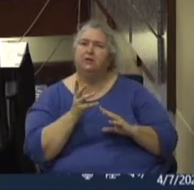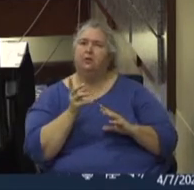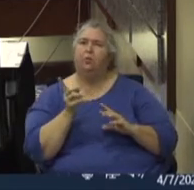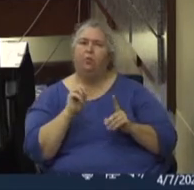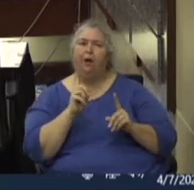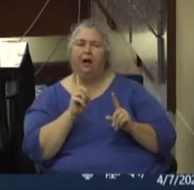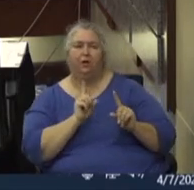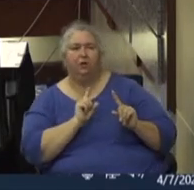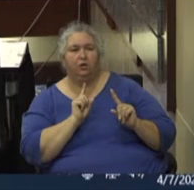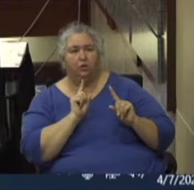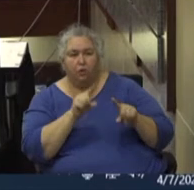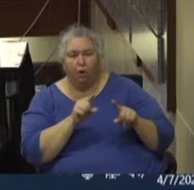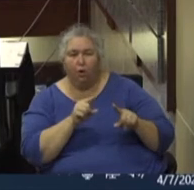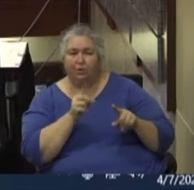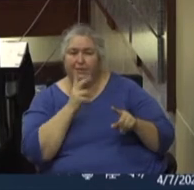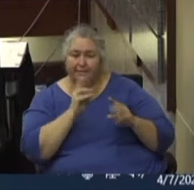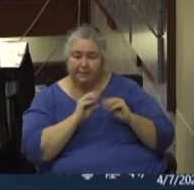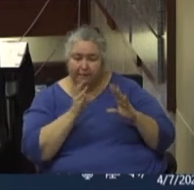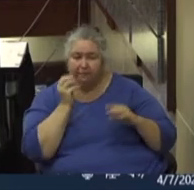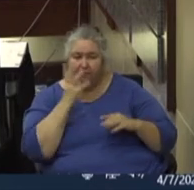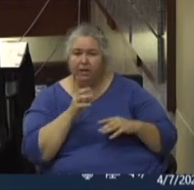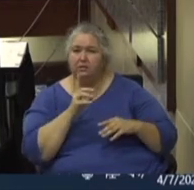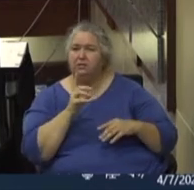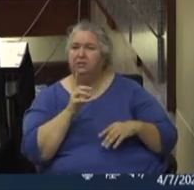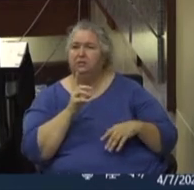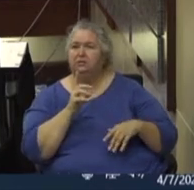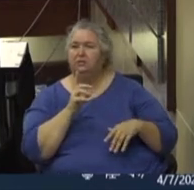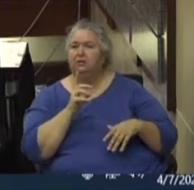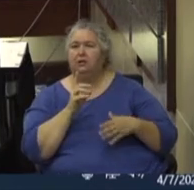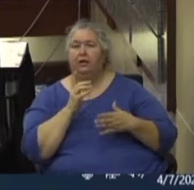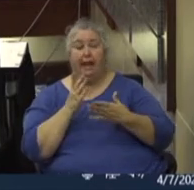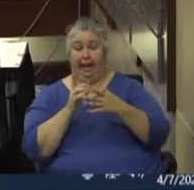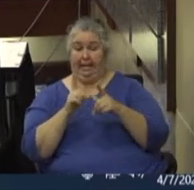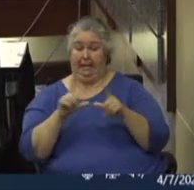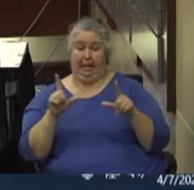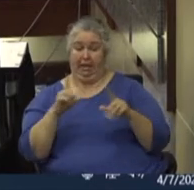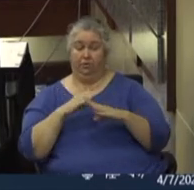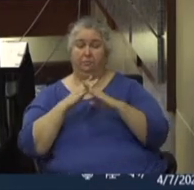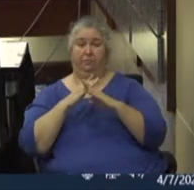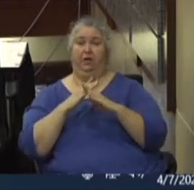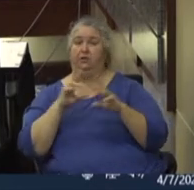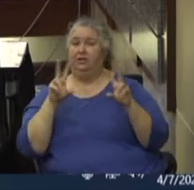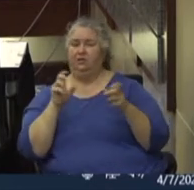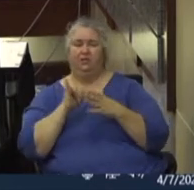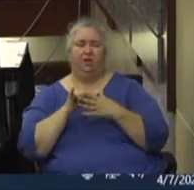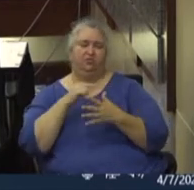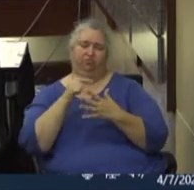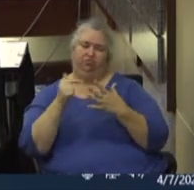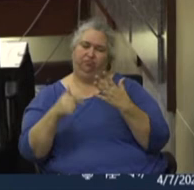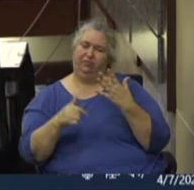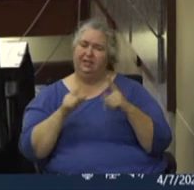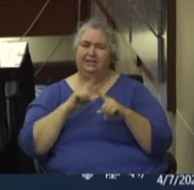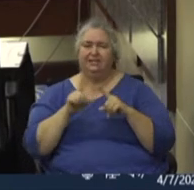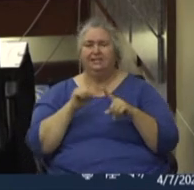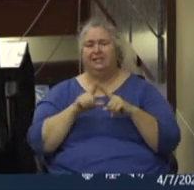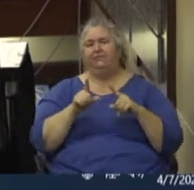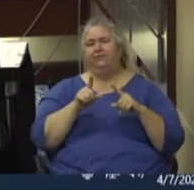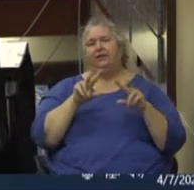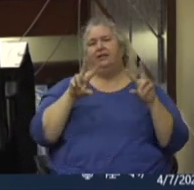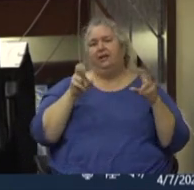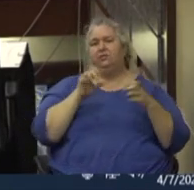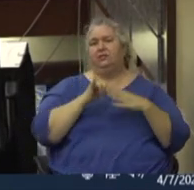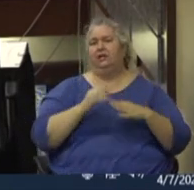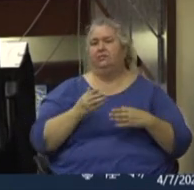Um, and, uh, whether that's immigrant issues or just language barrier issues. So these are some of the strike force issues that have presented